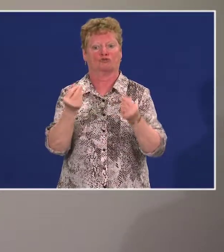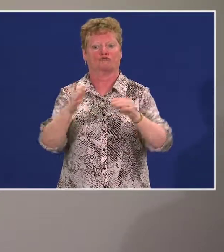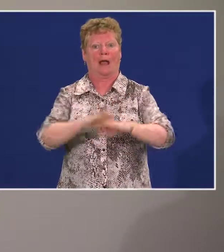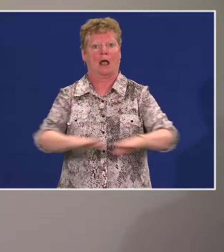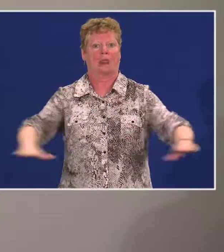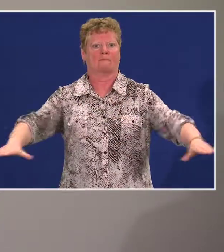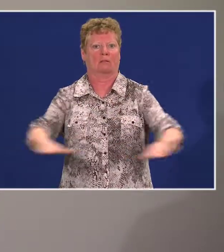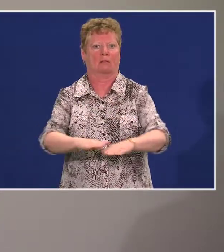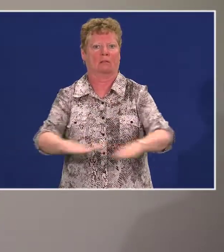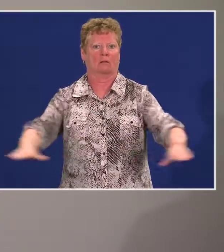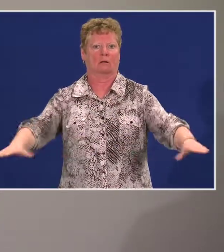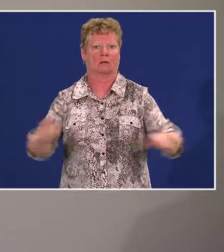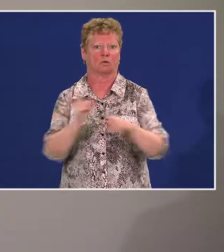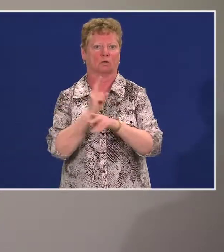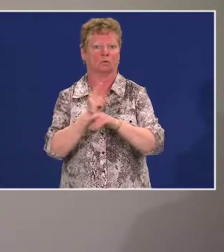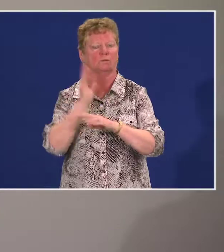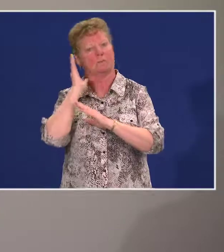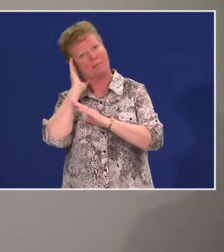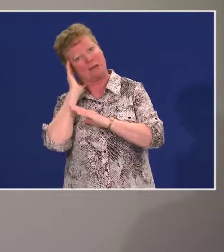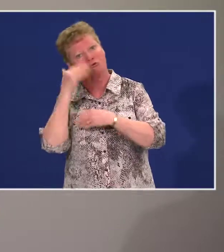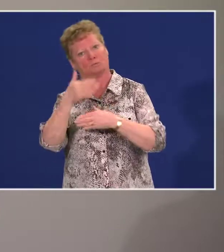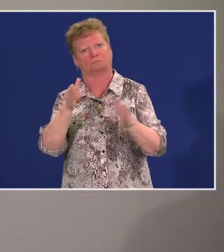be used as a bedroom.